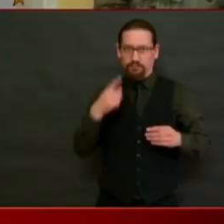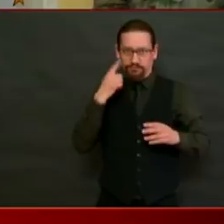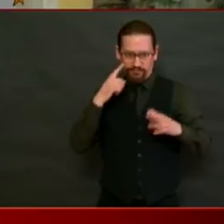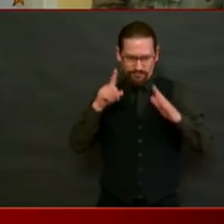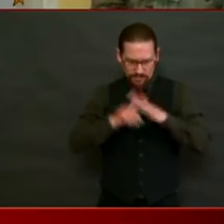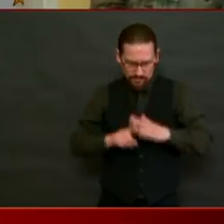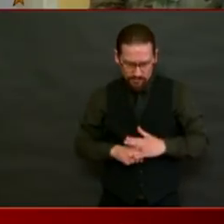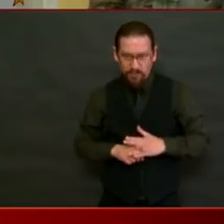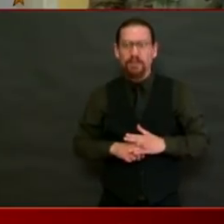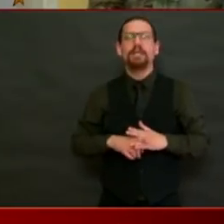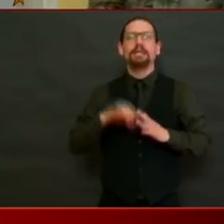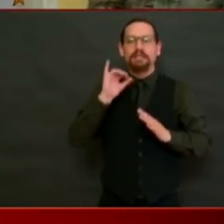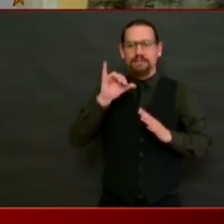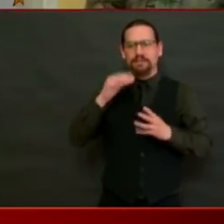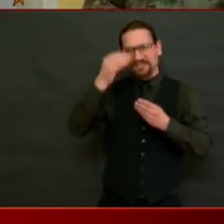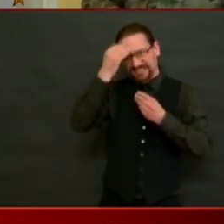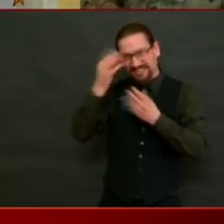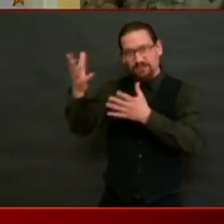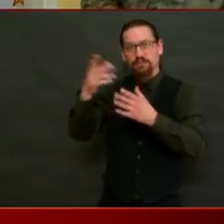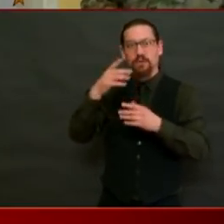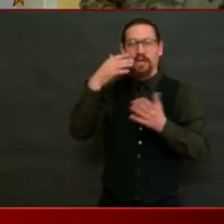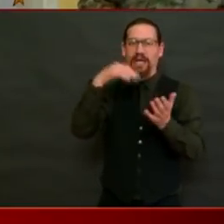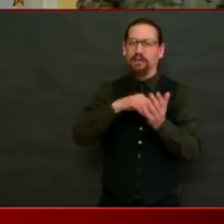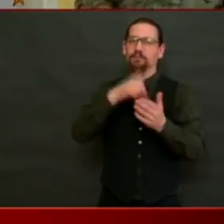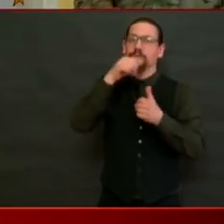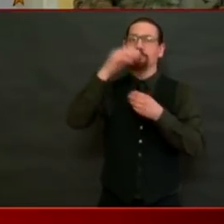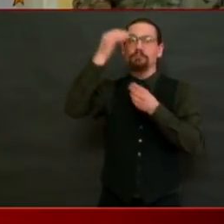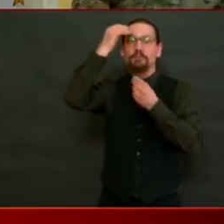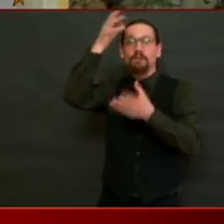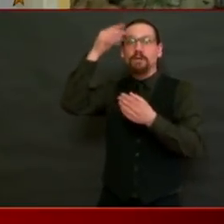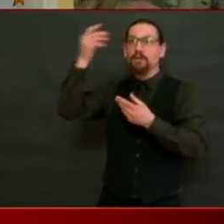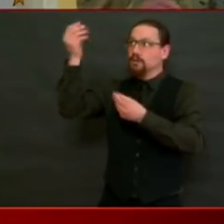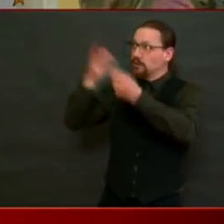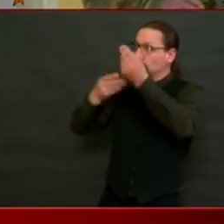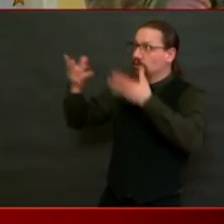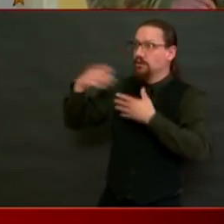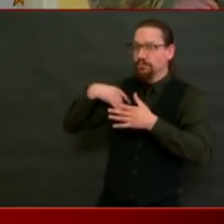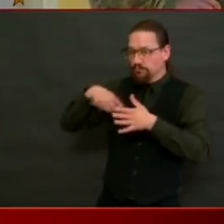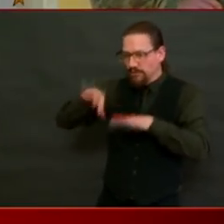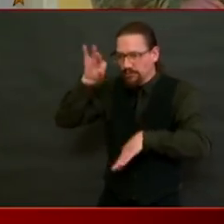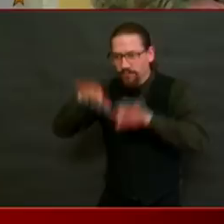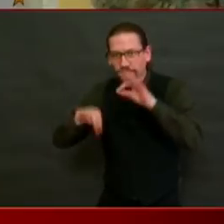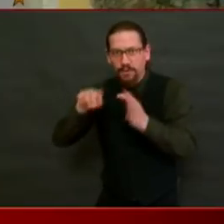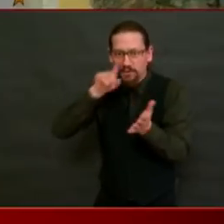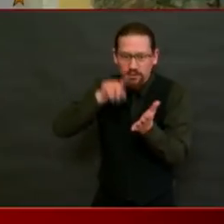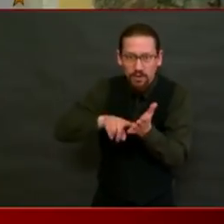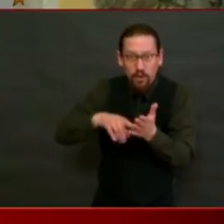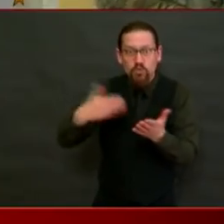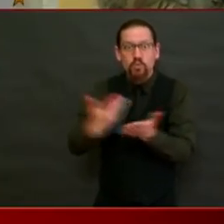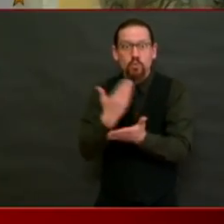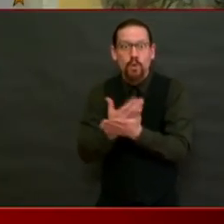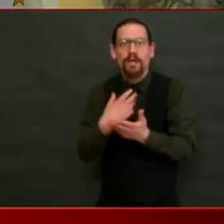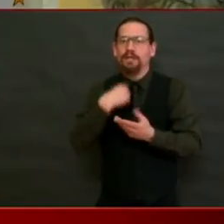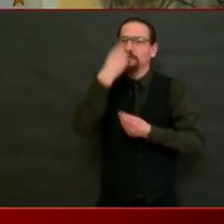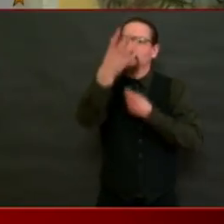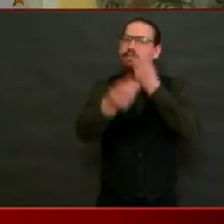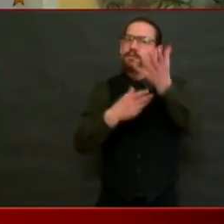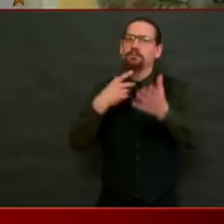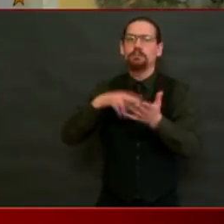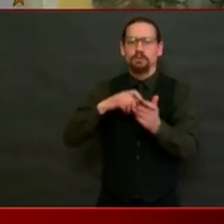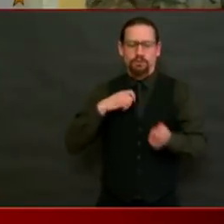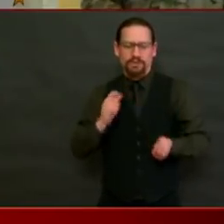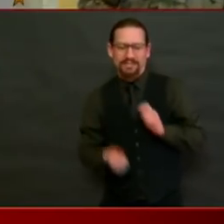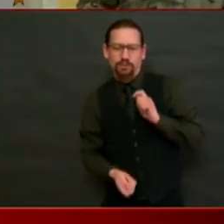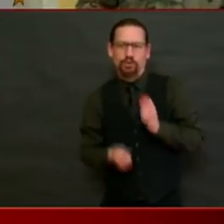the fact that symptoms may not always be present when transmission is occurring. And so